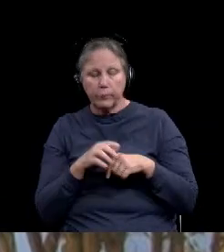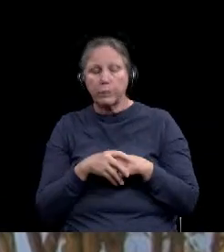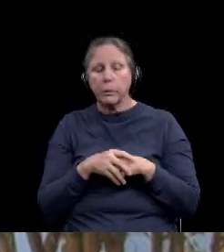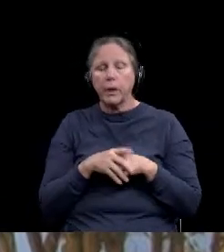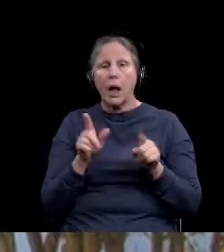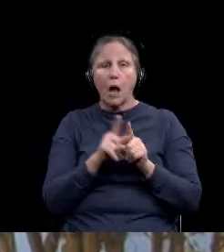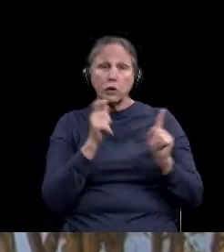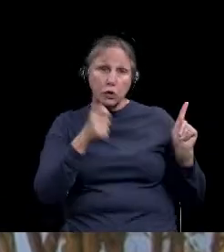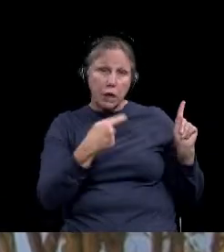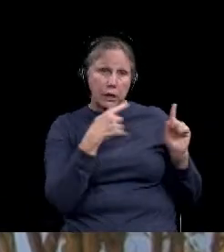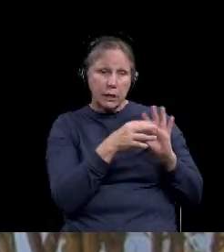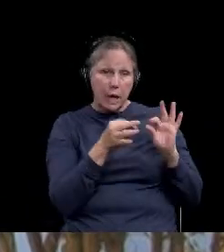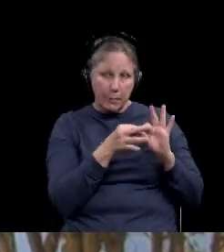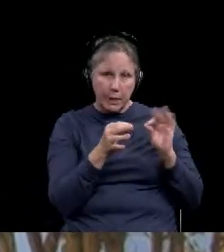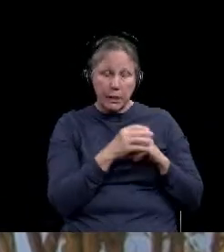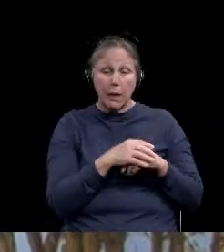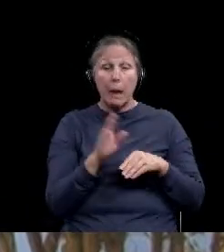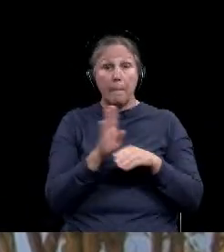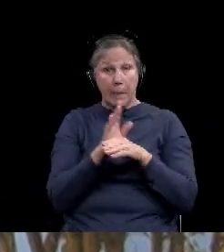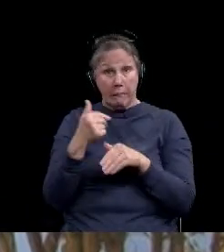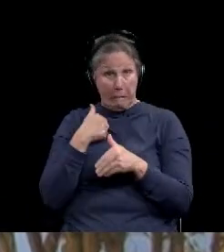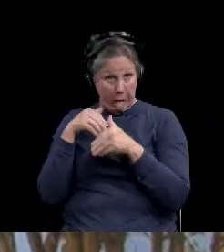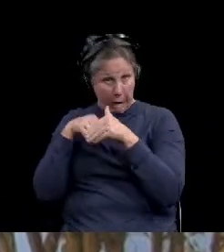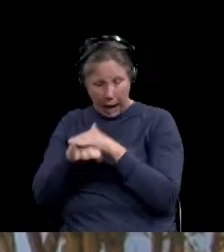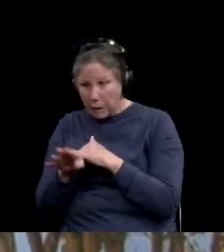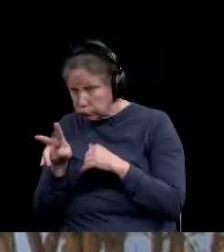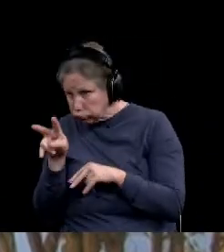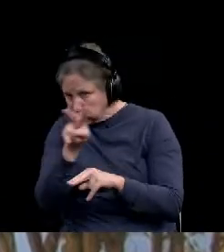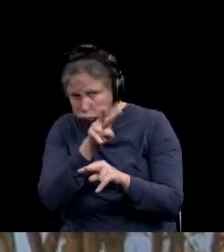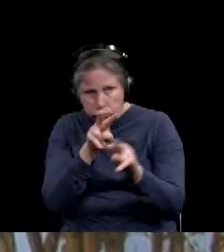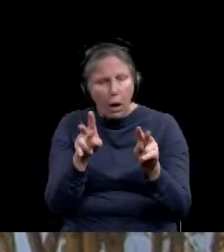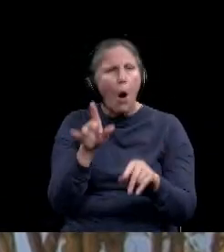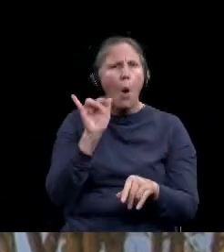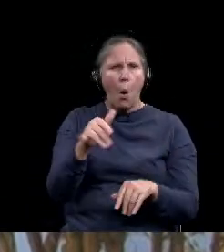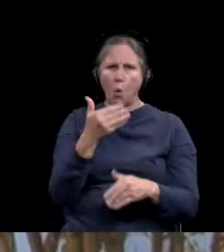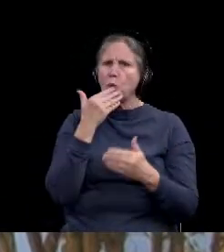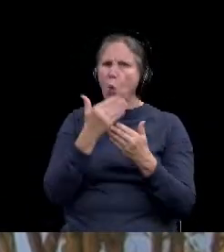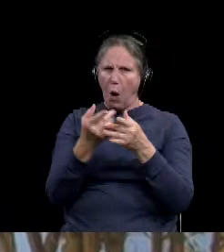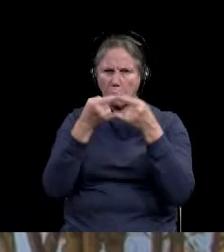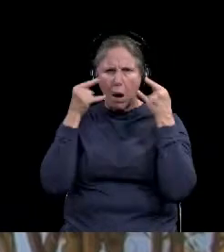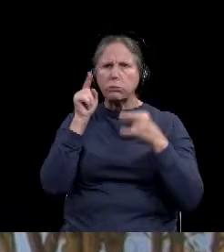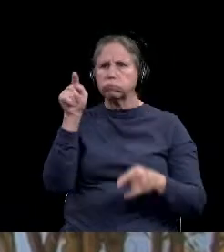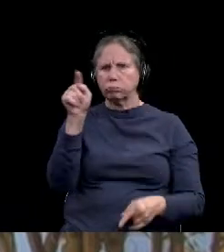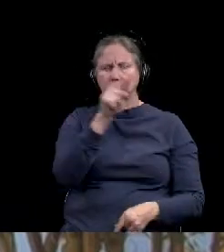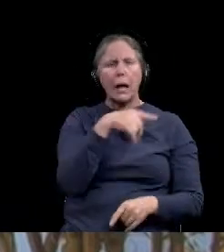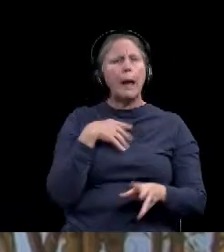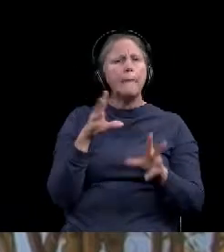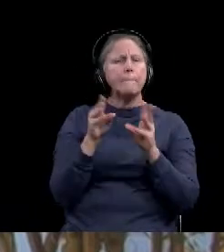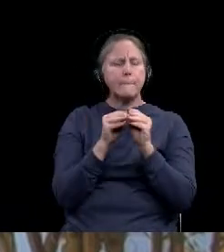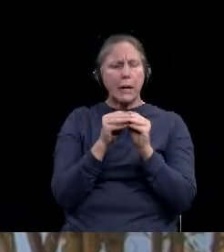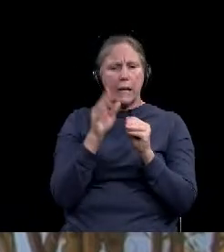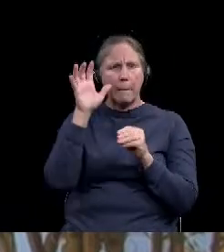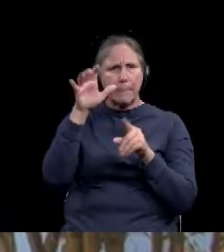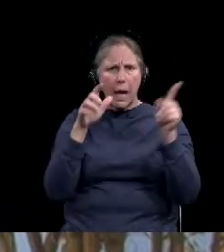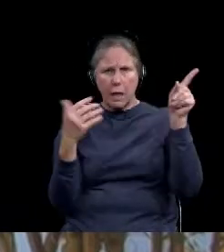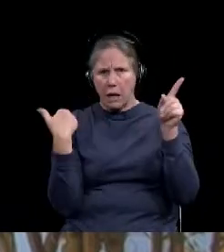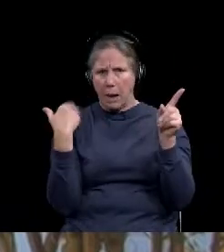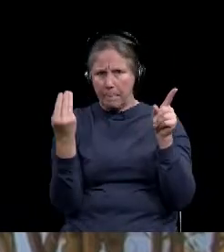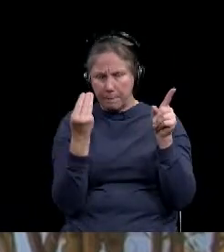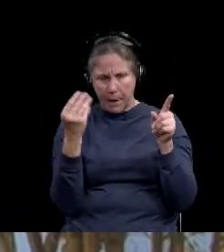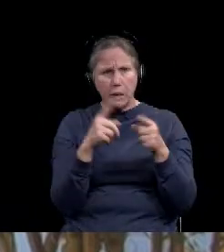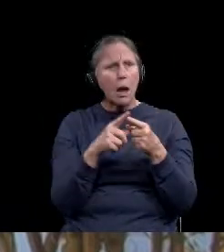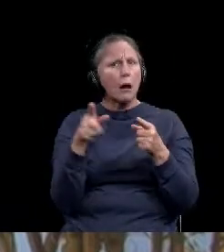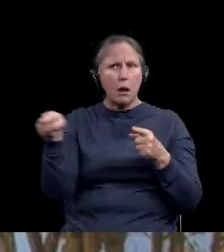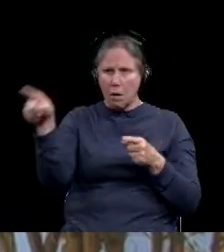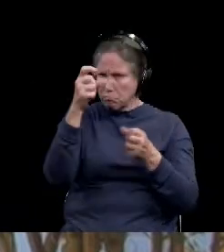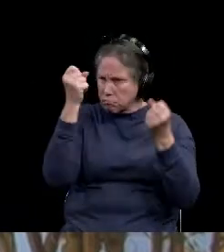with judge Felton, the businesses that I've been to, I have seen very good compliance. I was at a meeting, uh, at Baylor on Monday. I saw great